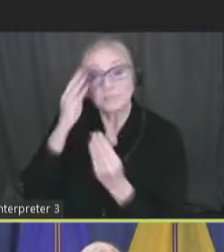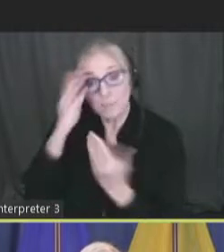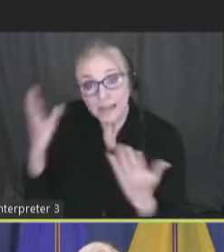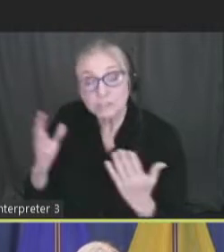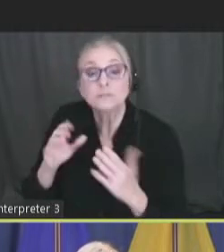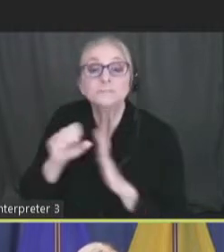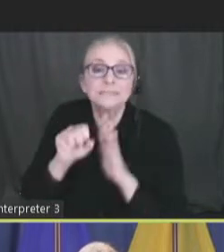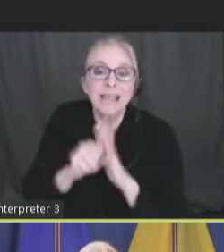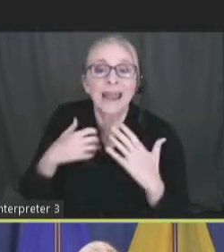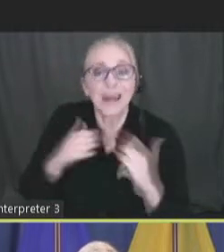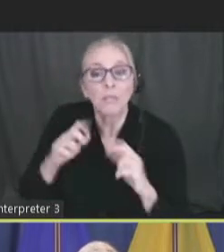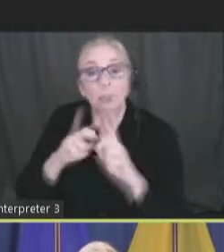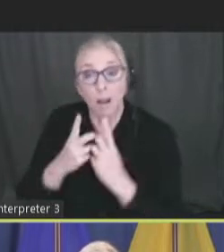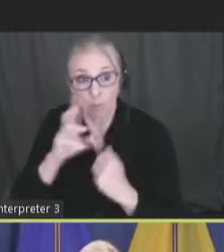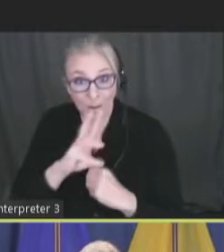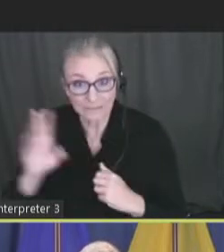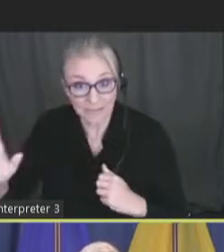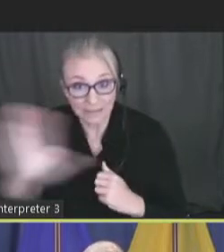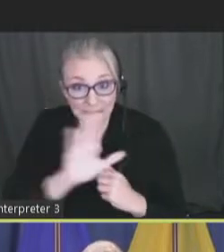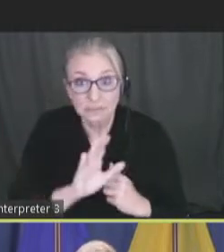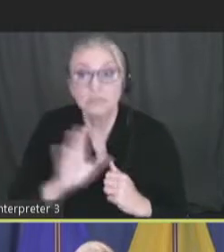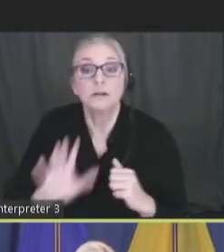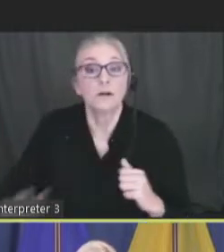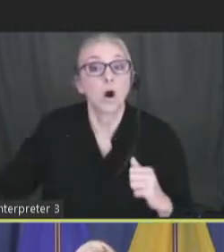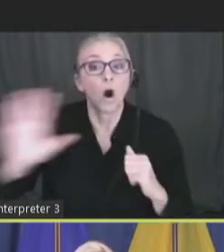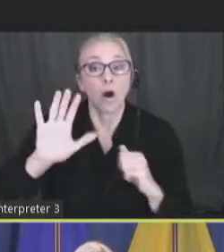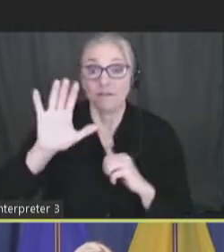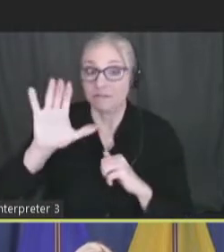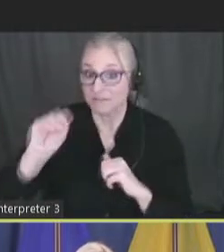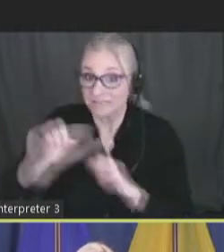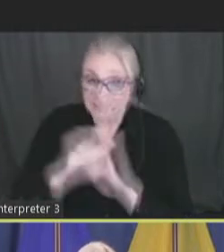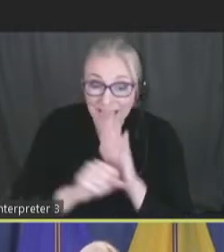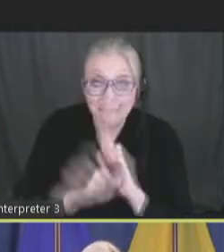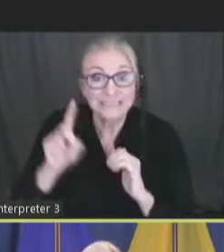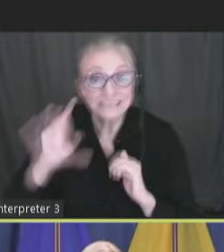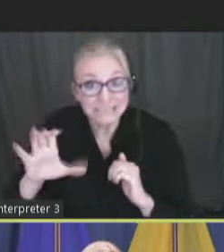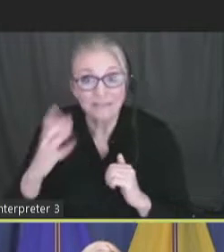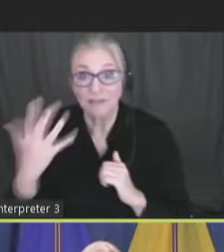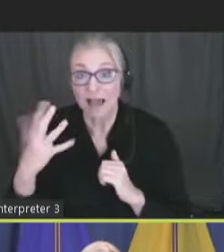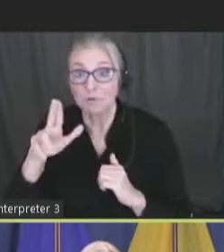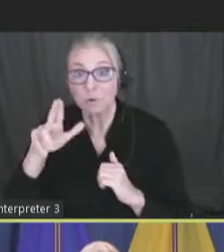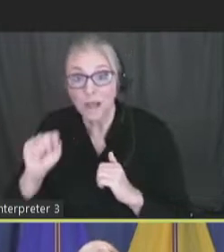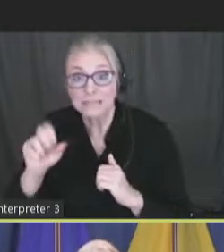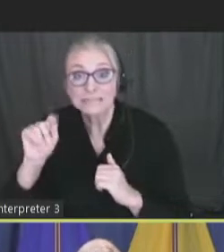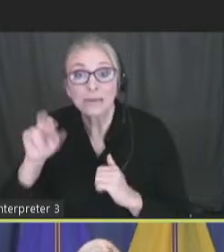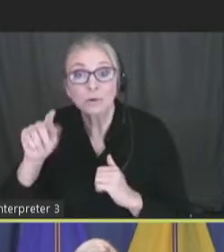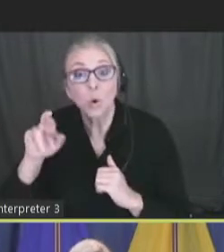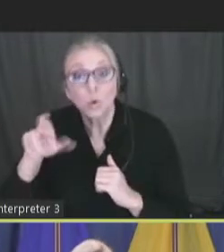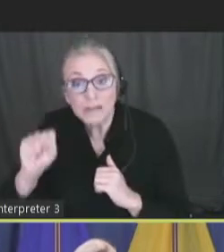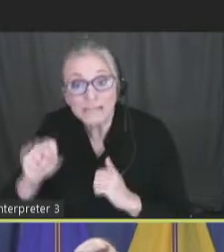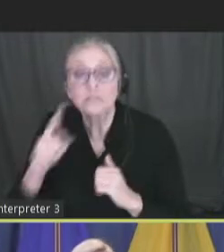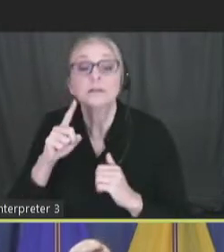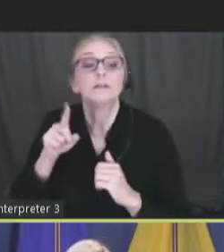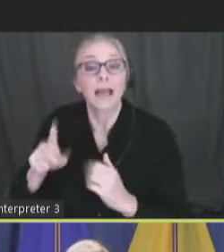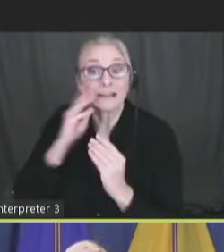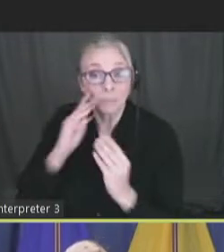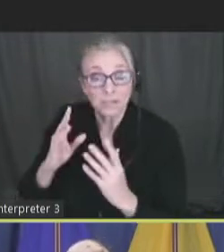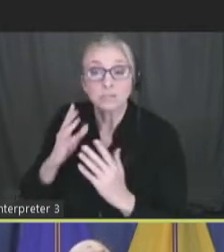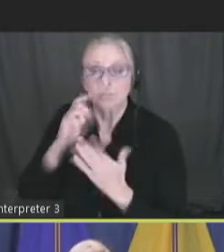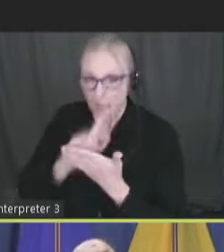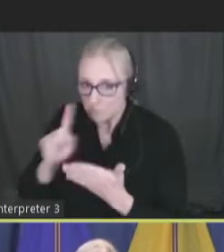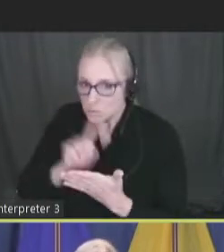department websites across all 50 states, D.C., and five U.S. territories. We updated this information weekly,